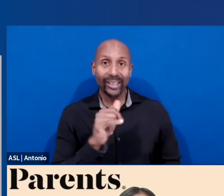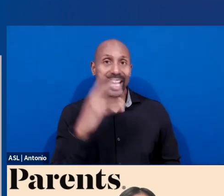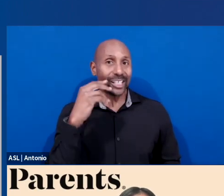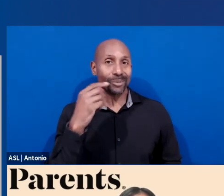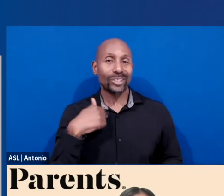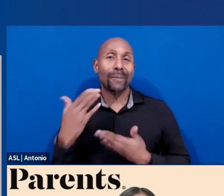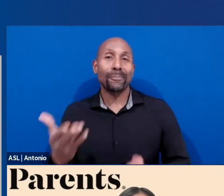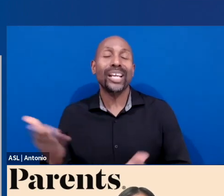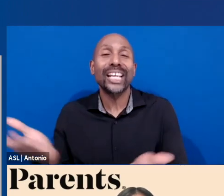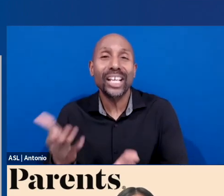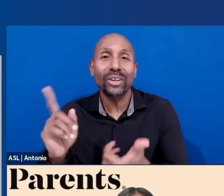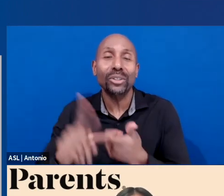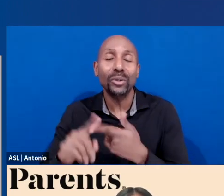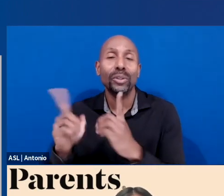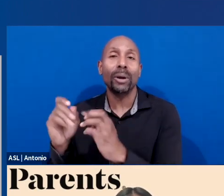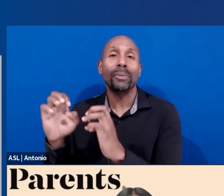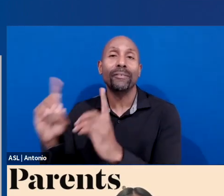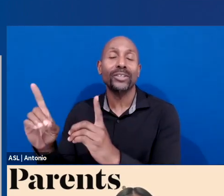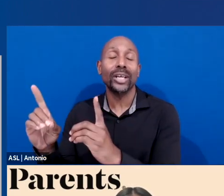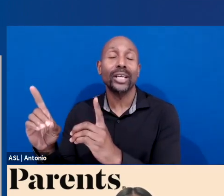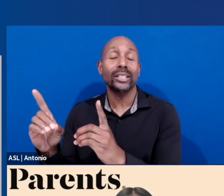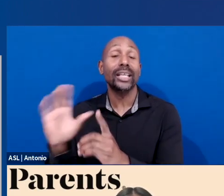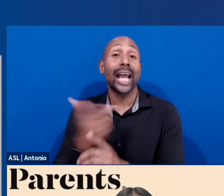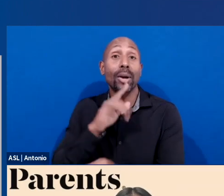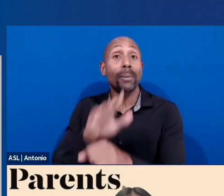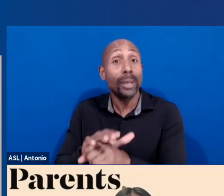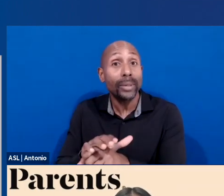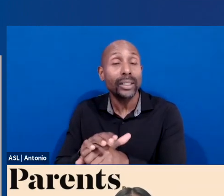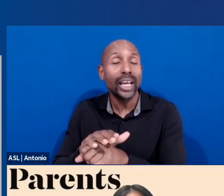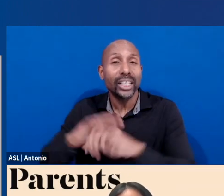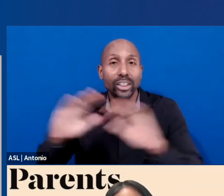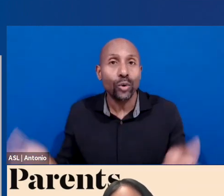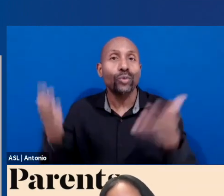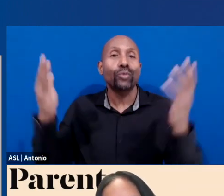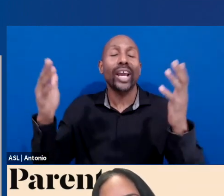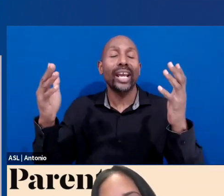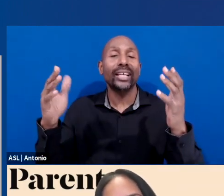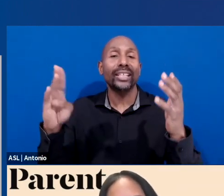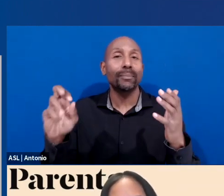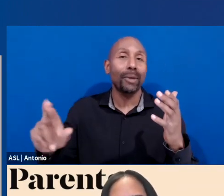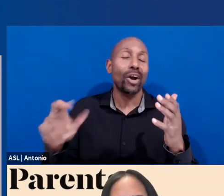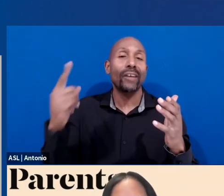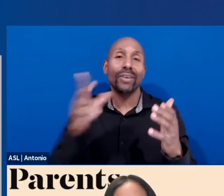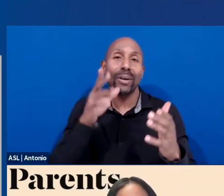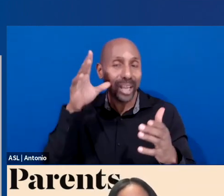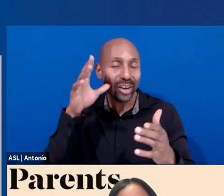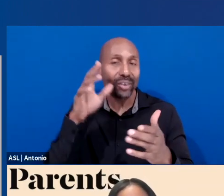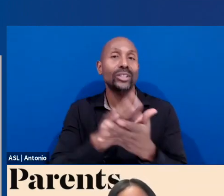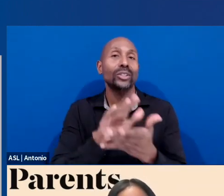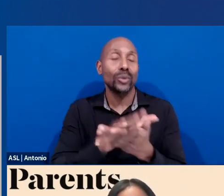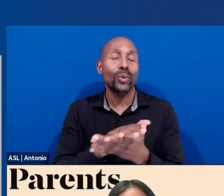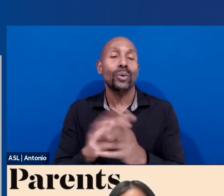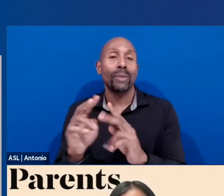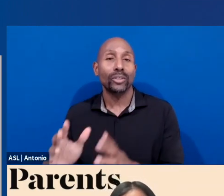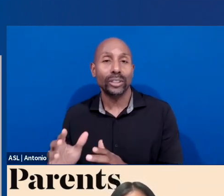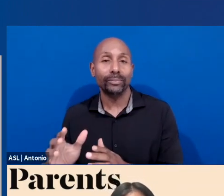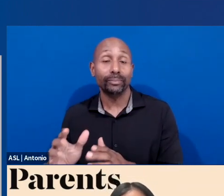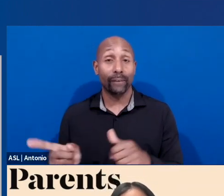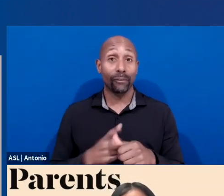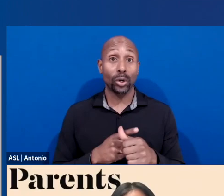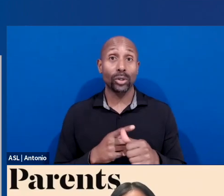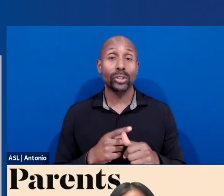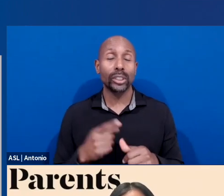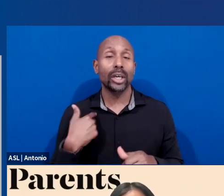parent partnership. So what does that mean? First and foremost, we prioritize engaging parents